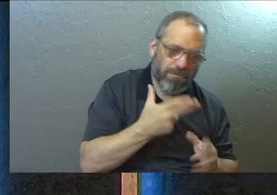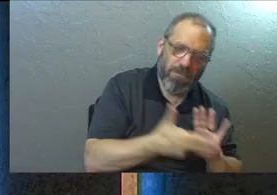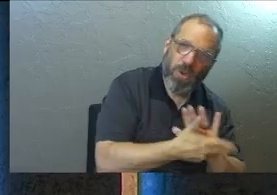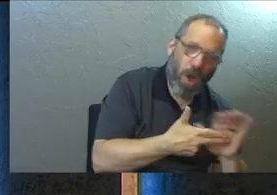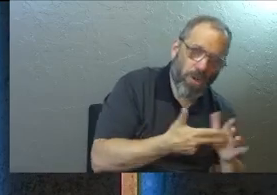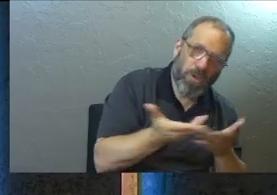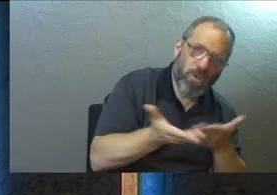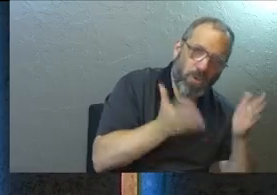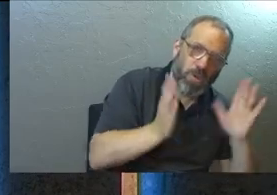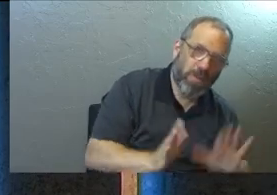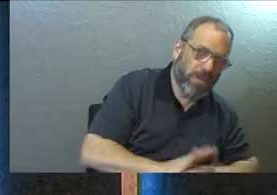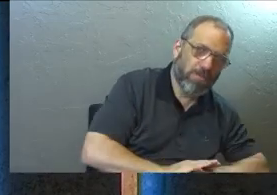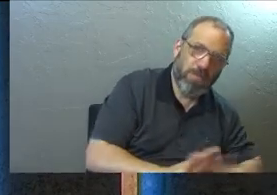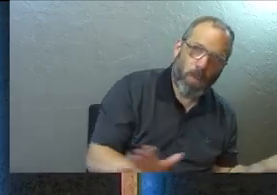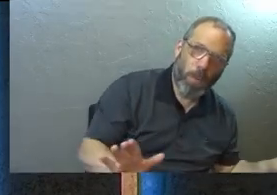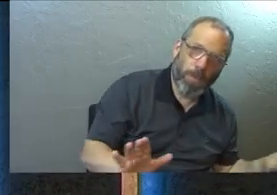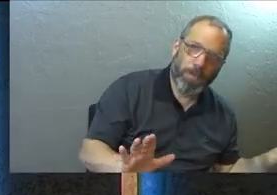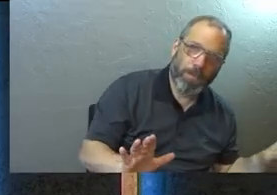anymore.